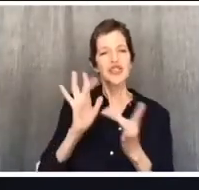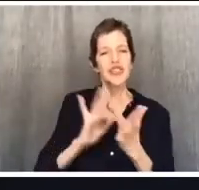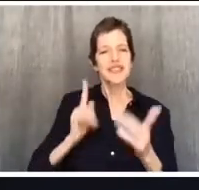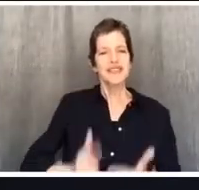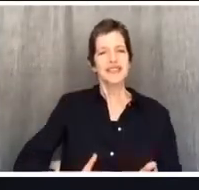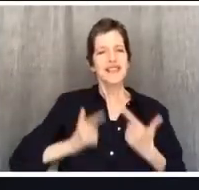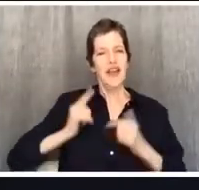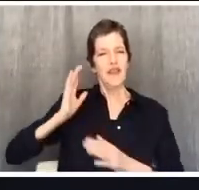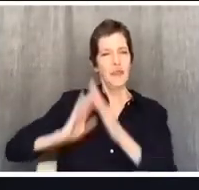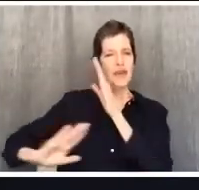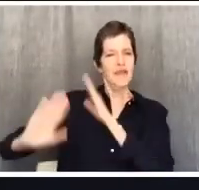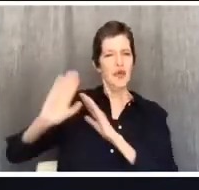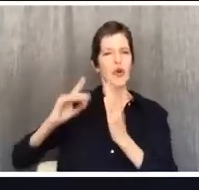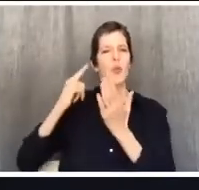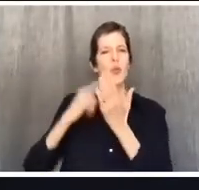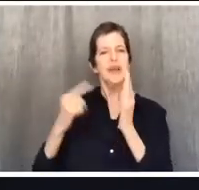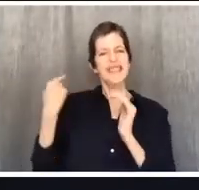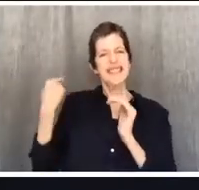of a servant.